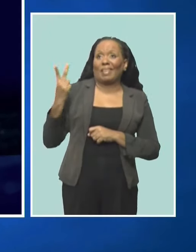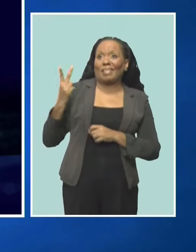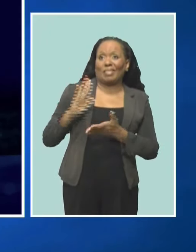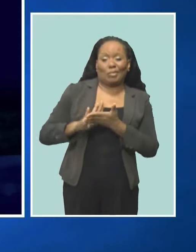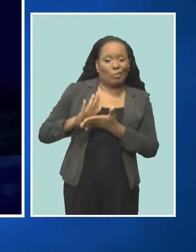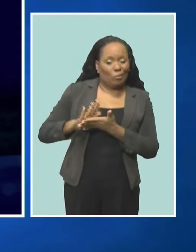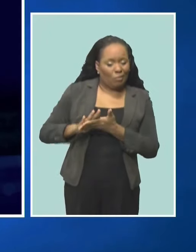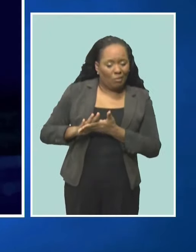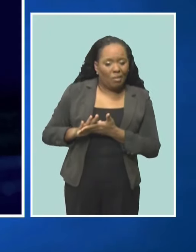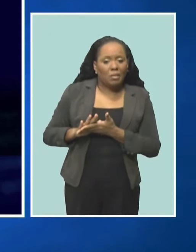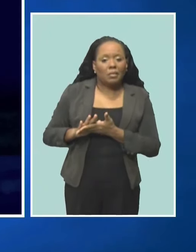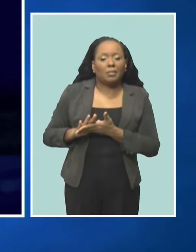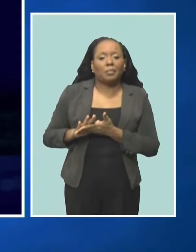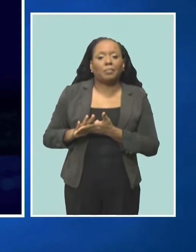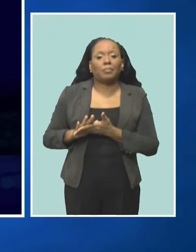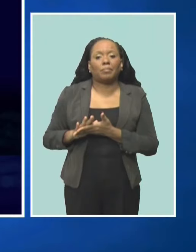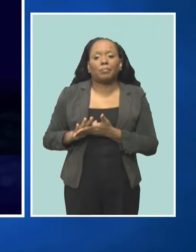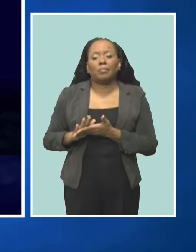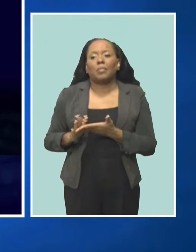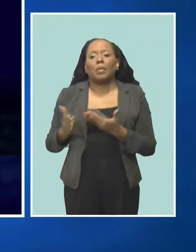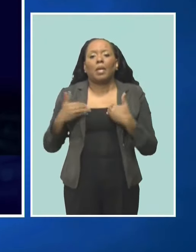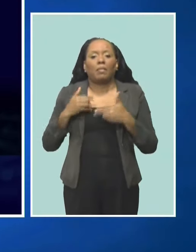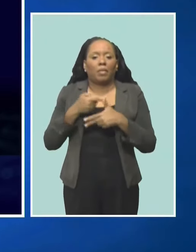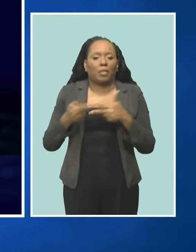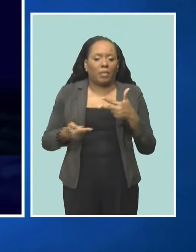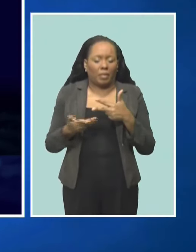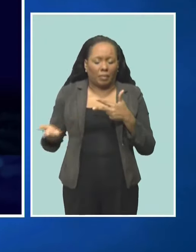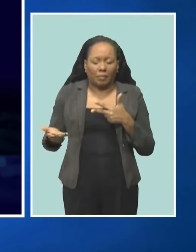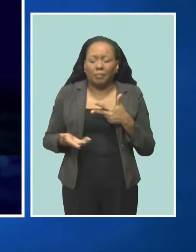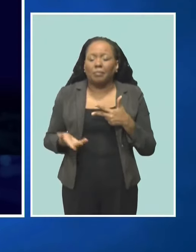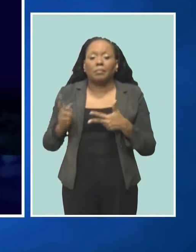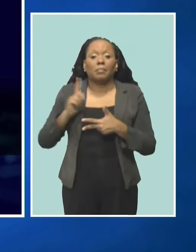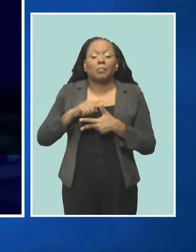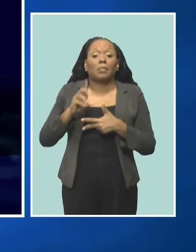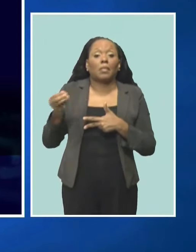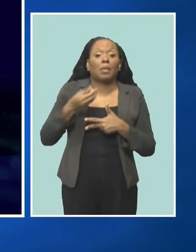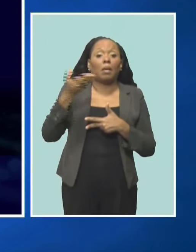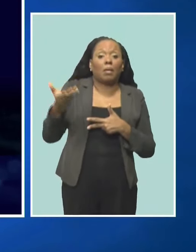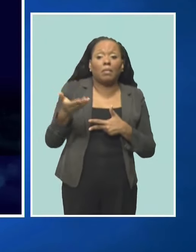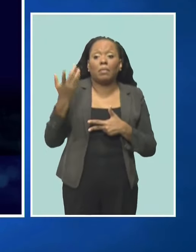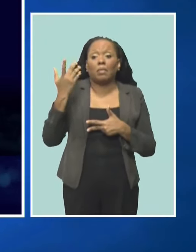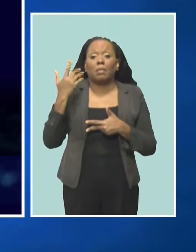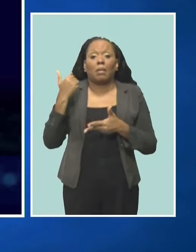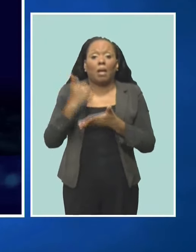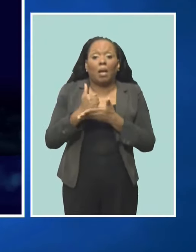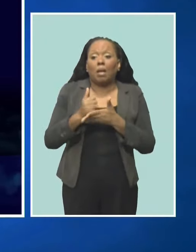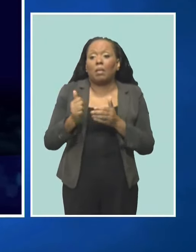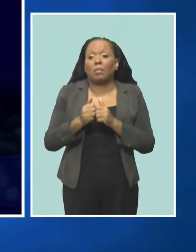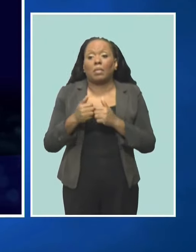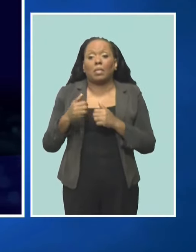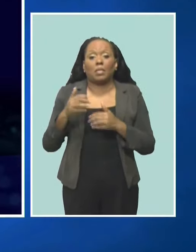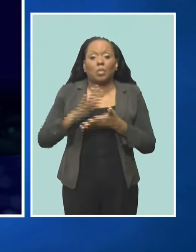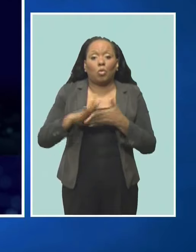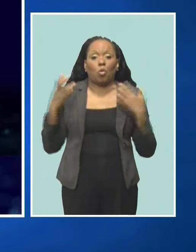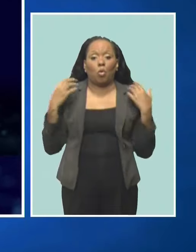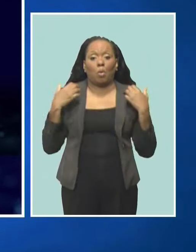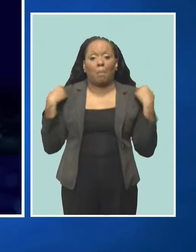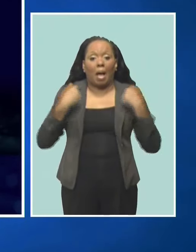what we do here is twofold or threefold. We offer the items to help back to school like the school bag,